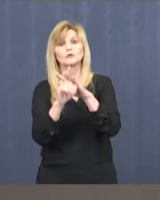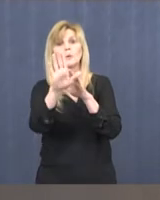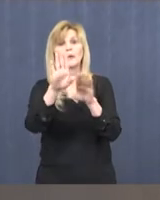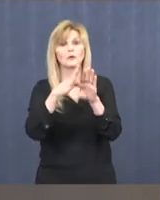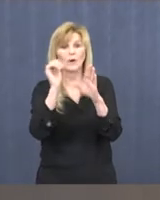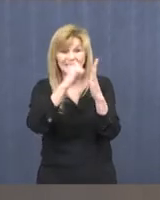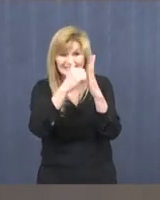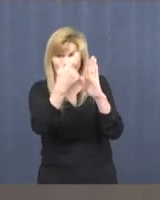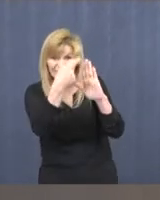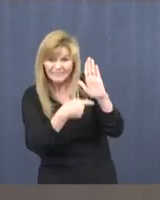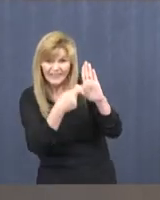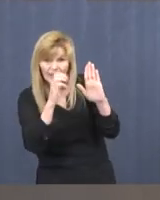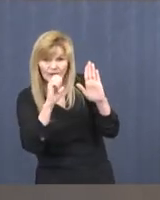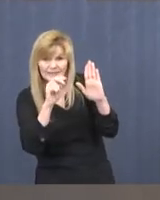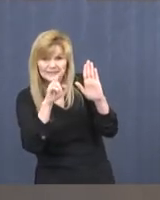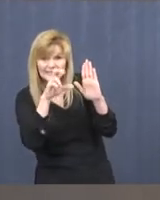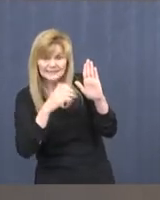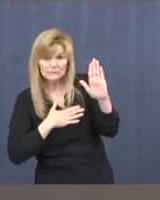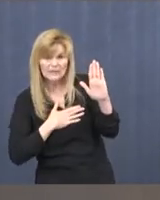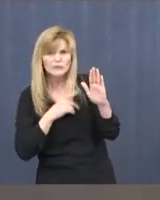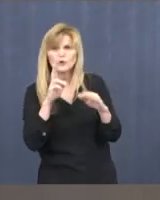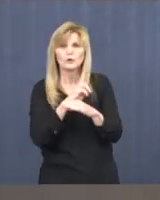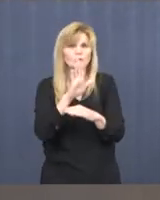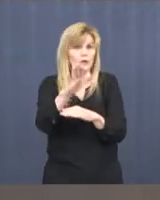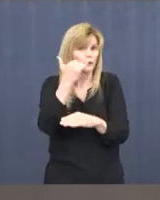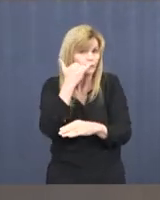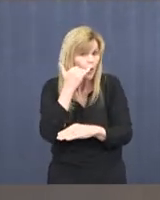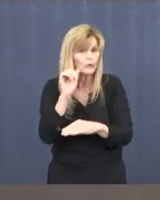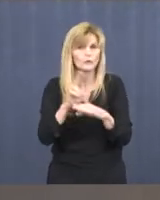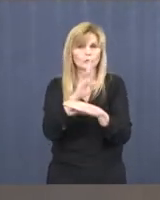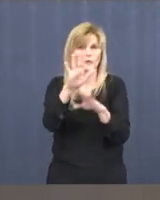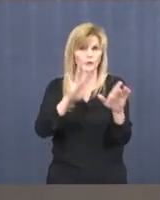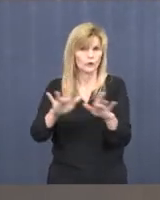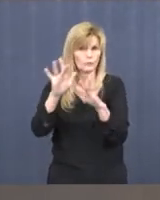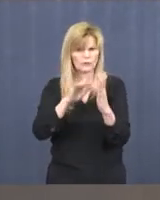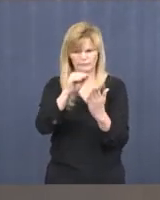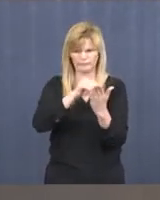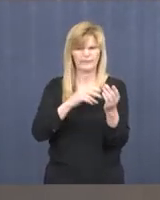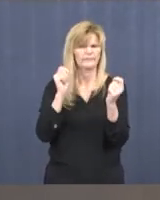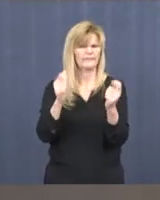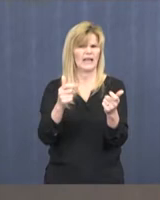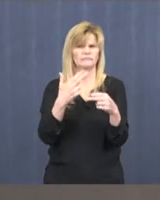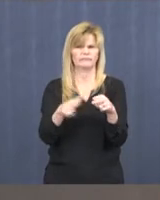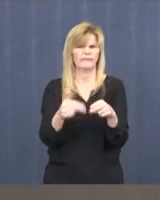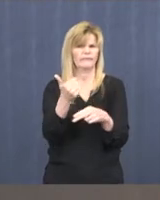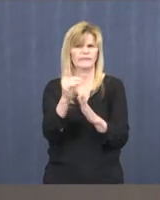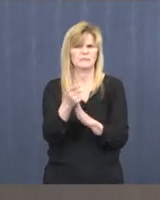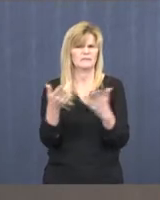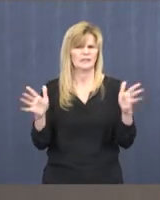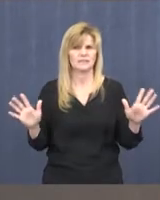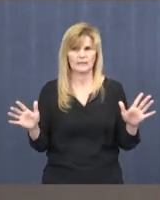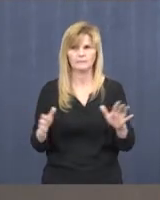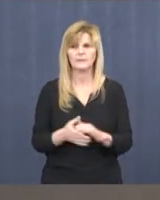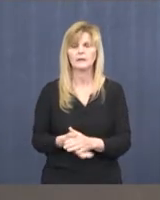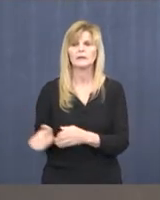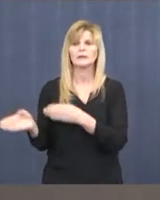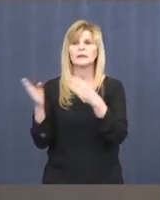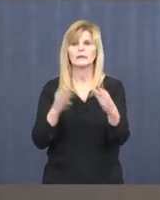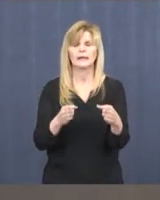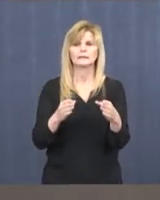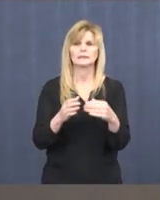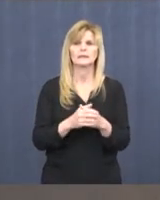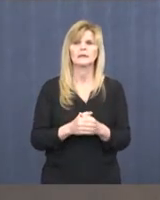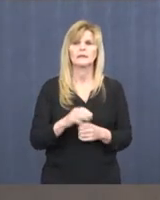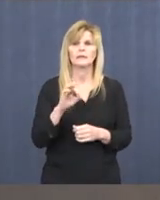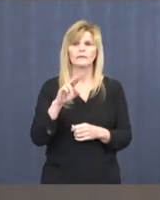It's entirely online and can be done with a cell phone as well. Next, I'd like to introduce the West Fargo Commissioner and President, Bernie Dardis.